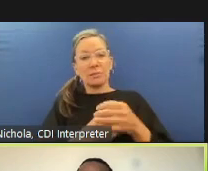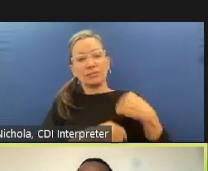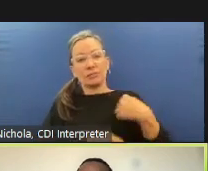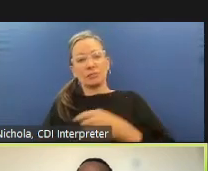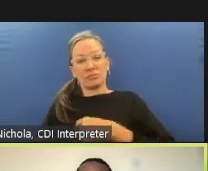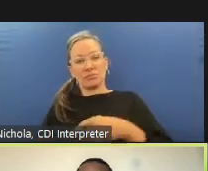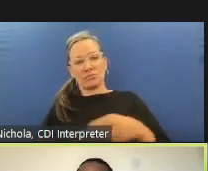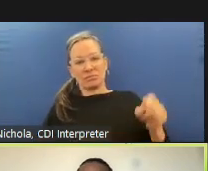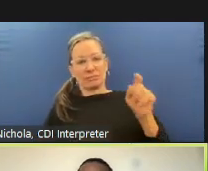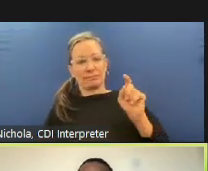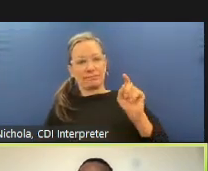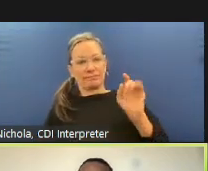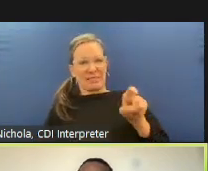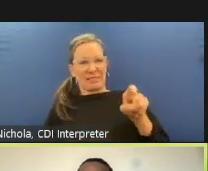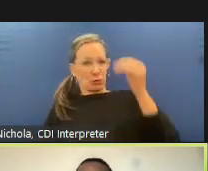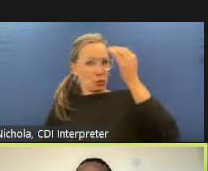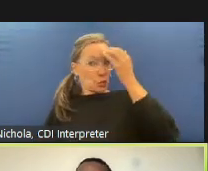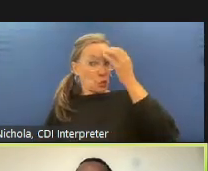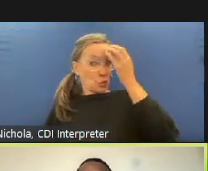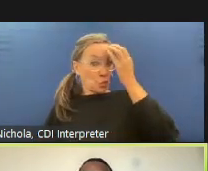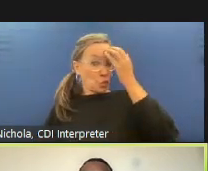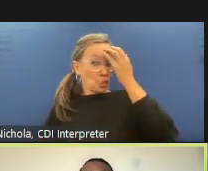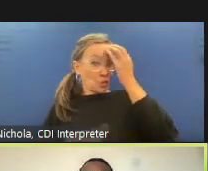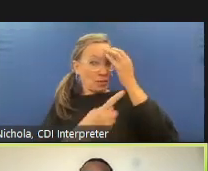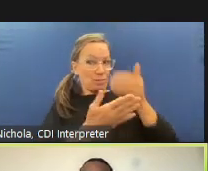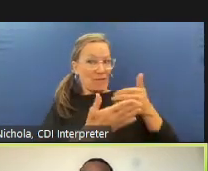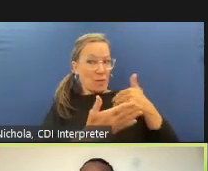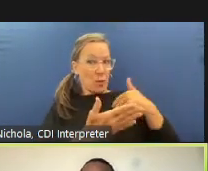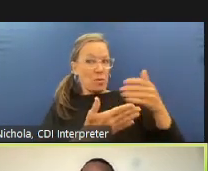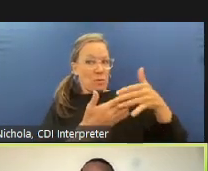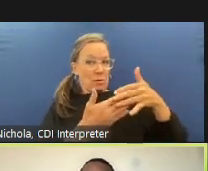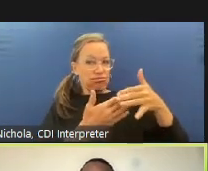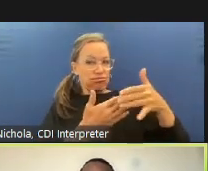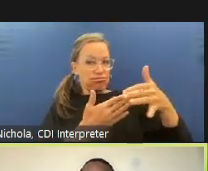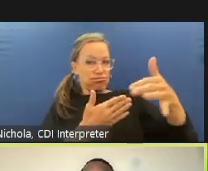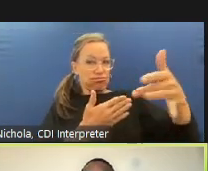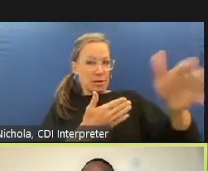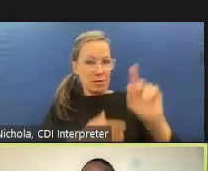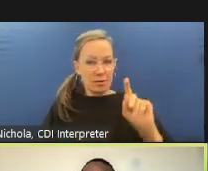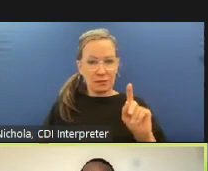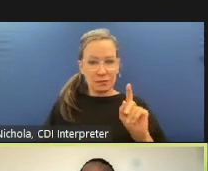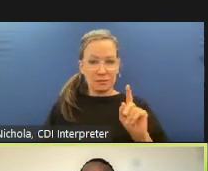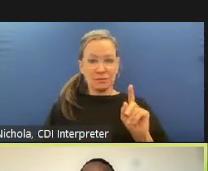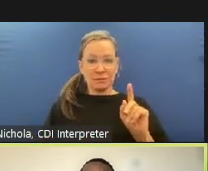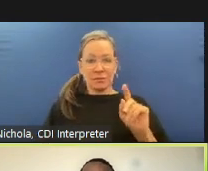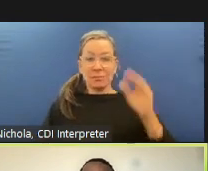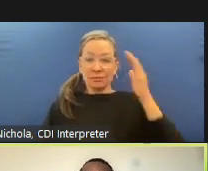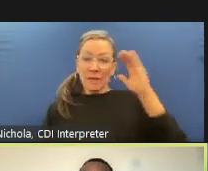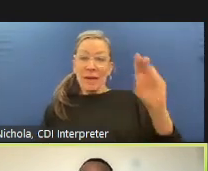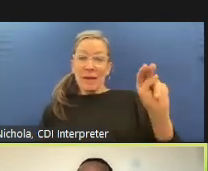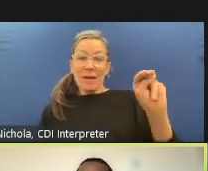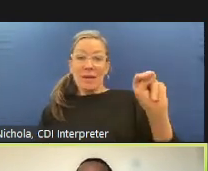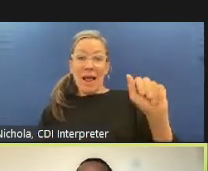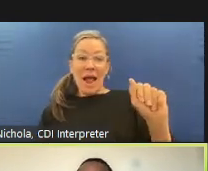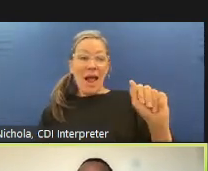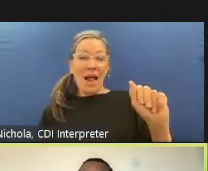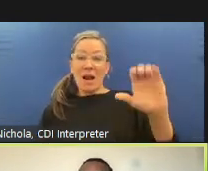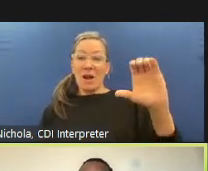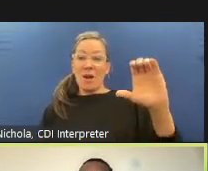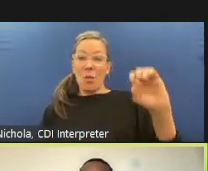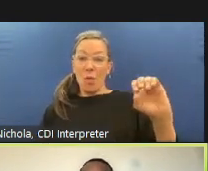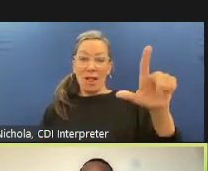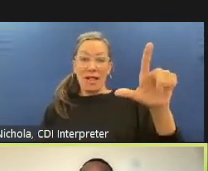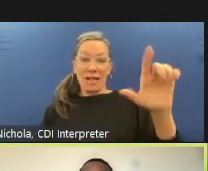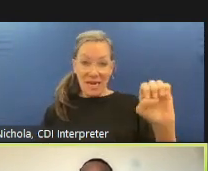process so again nacle staff from the county the ab 1185 working group